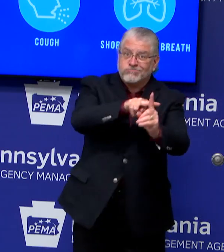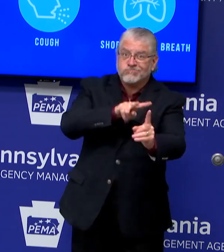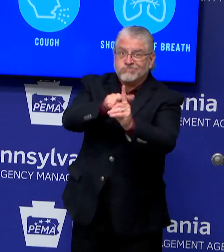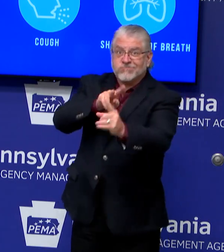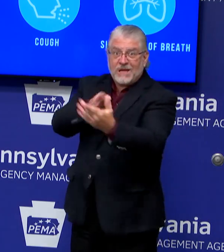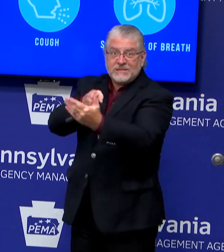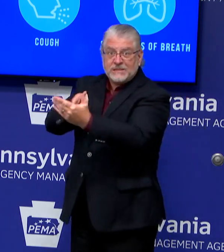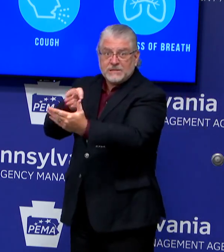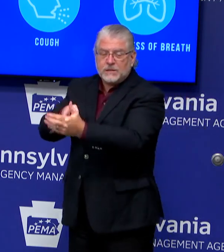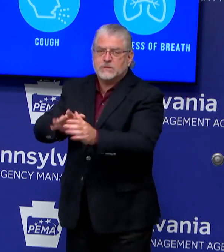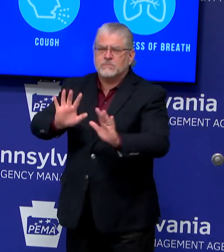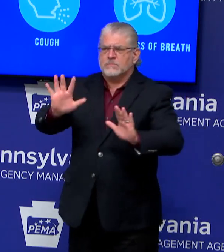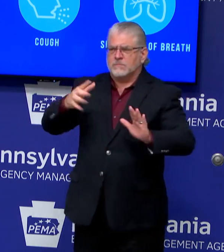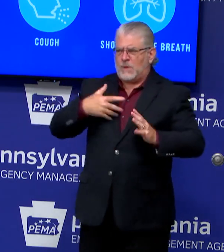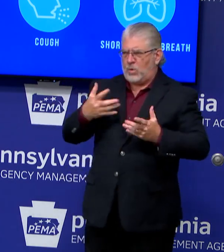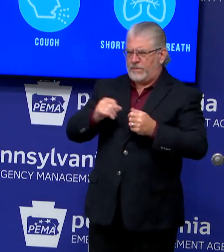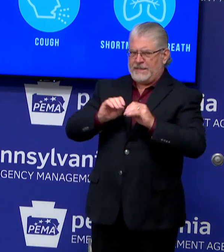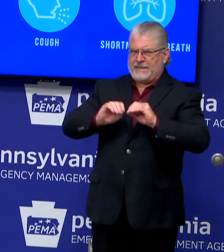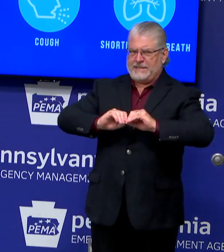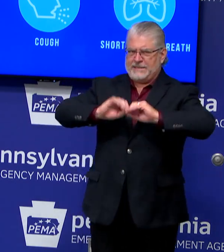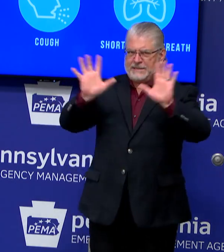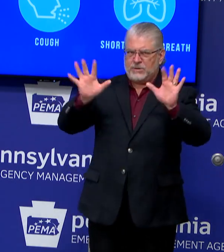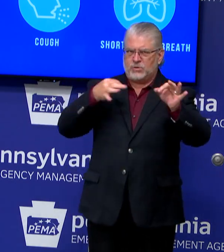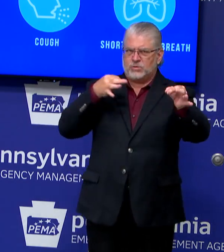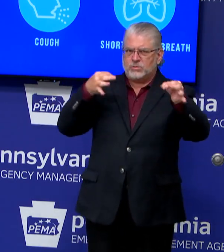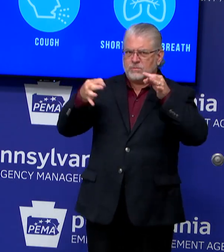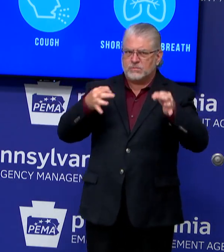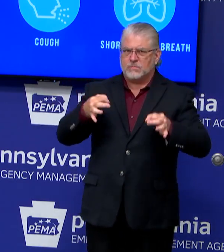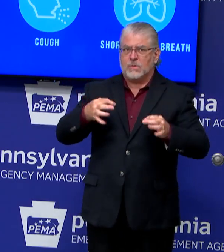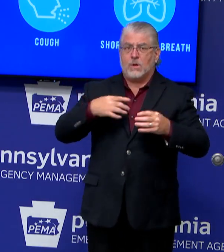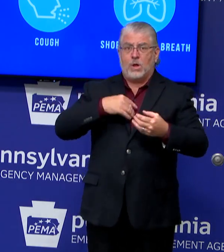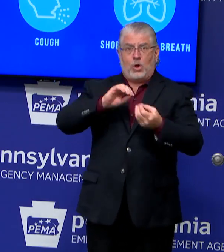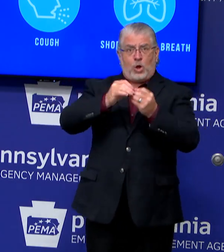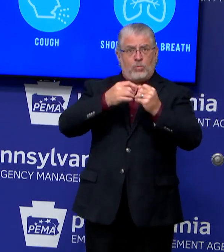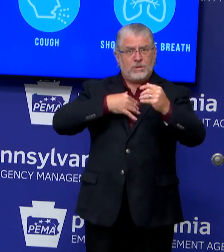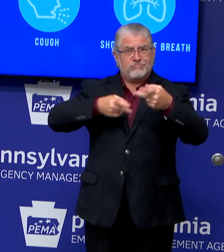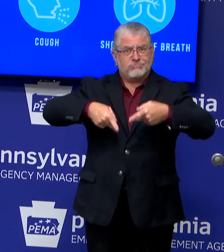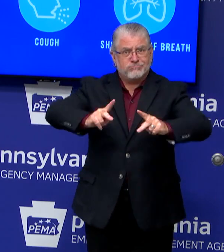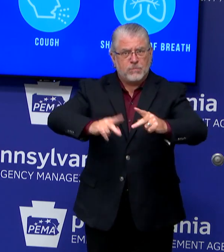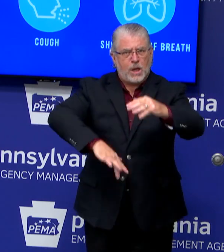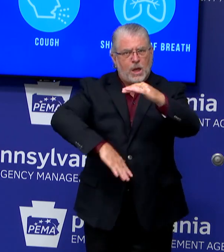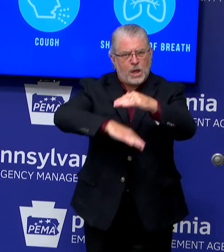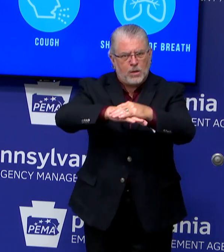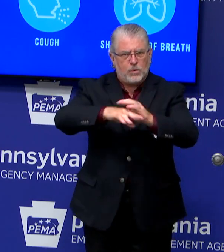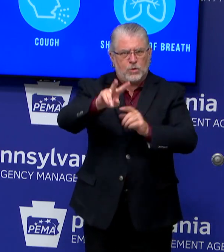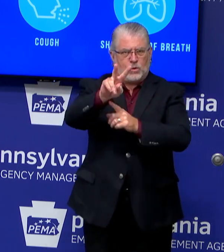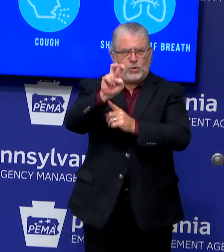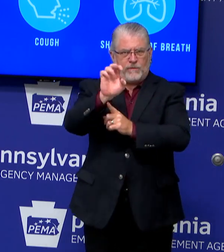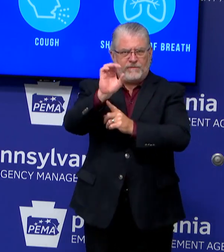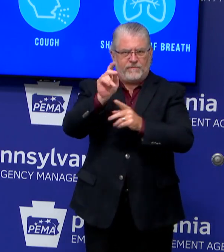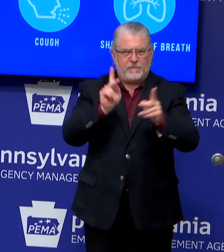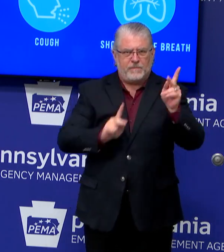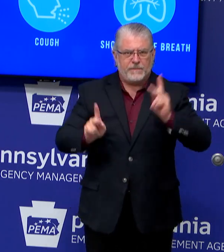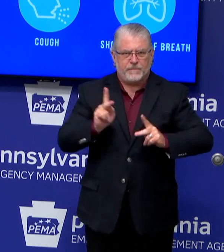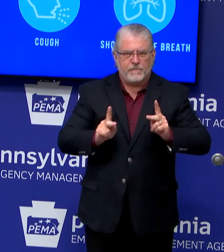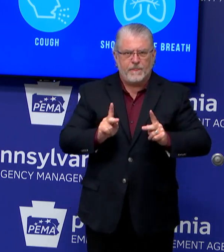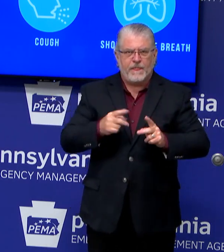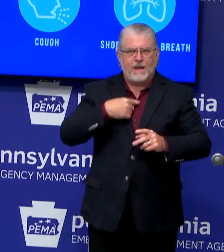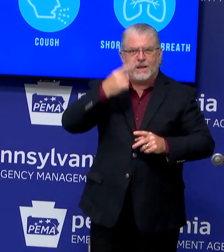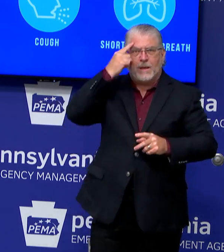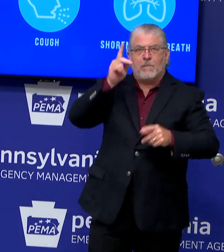or something like a concert, has a limit of 250 people. So we anticipate that people will understand that